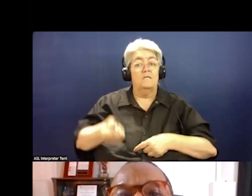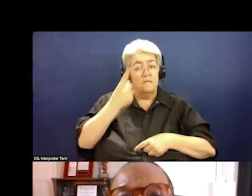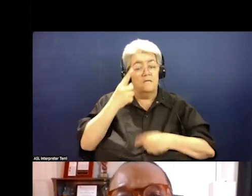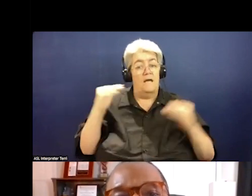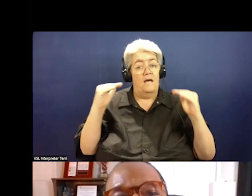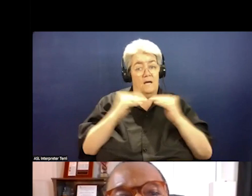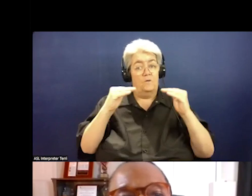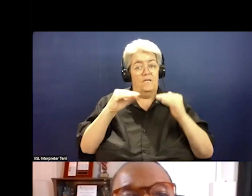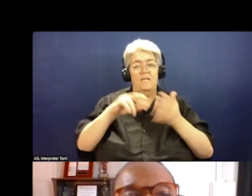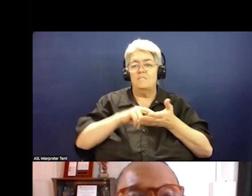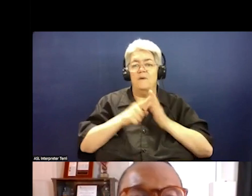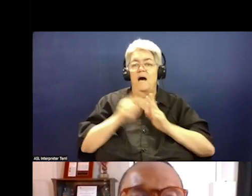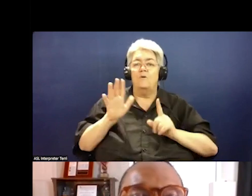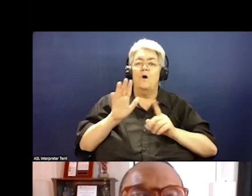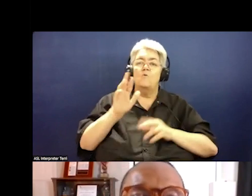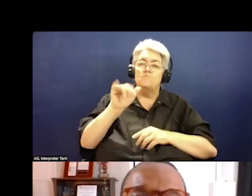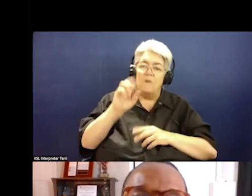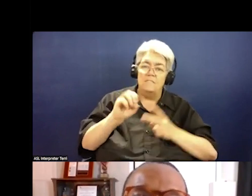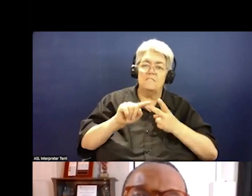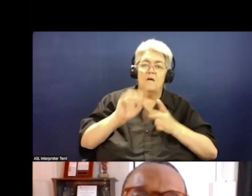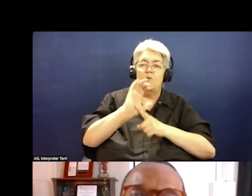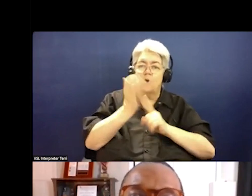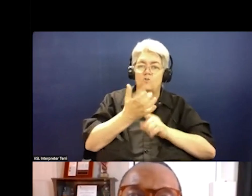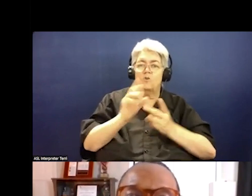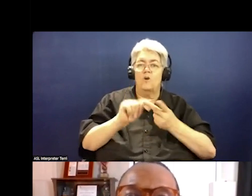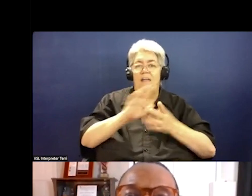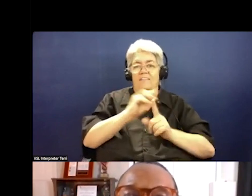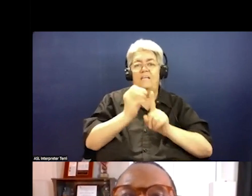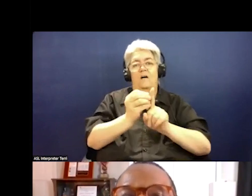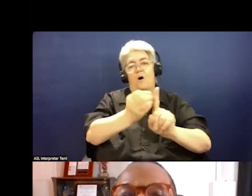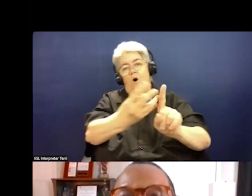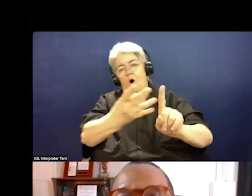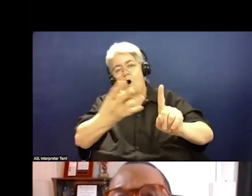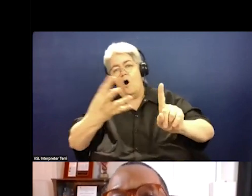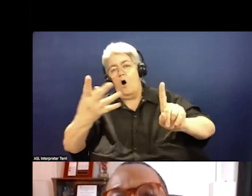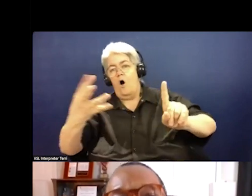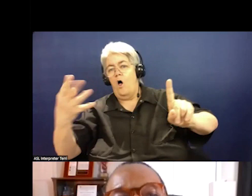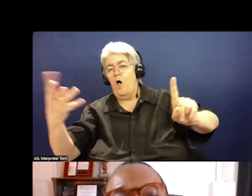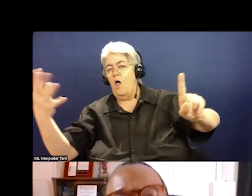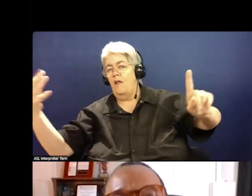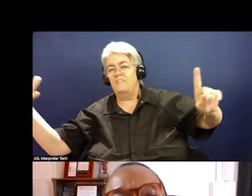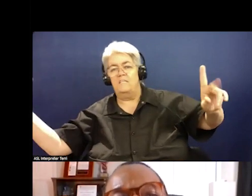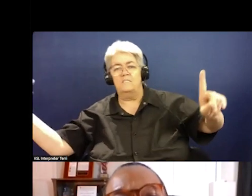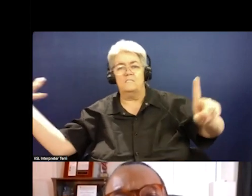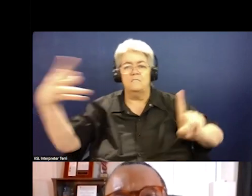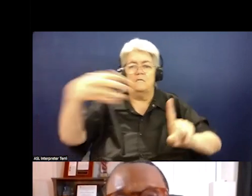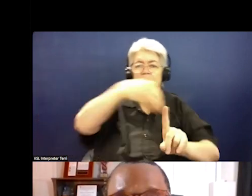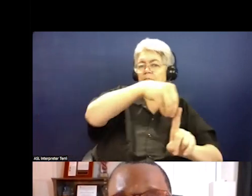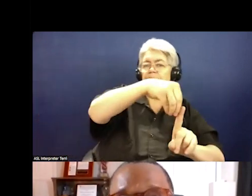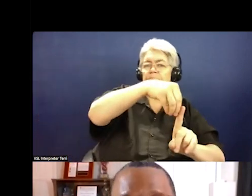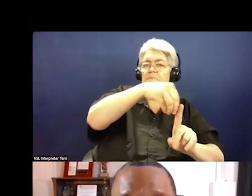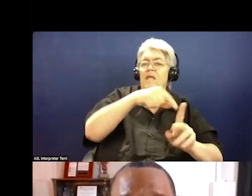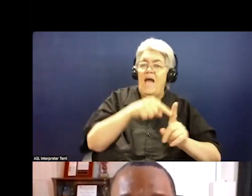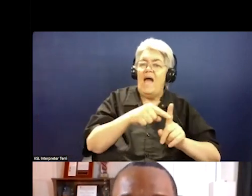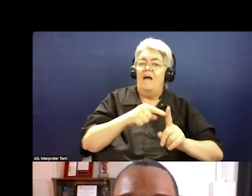the intersectionality of race and culture and ethnicity, sexual orientation and gender identity, socioeconomic status and physical